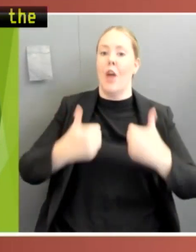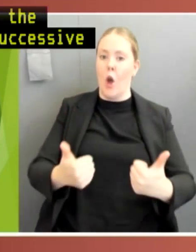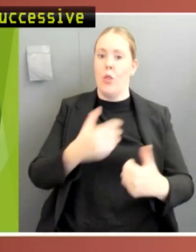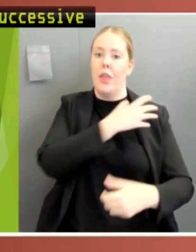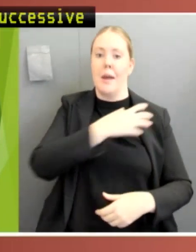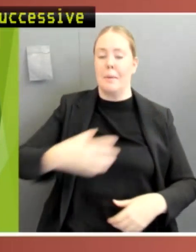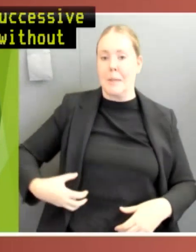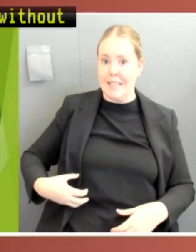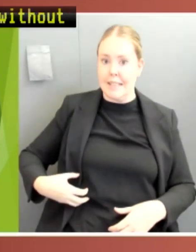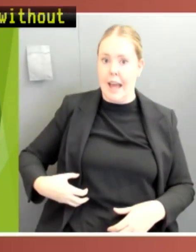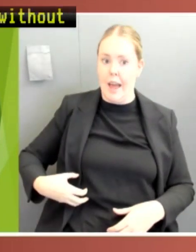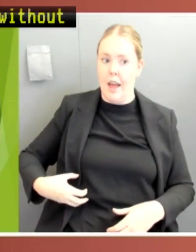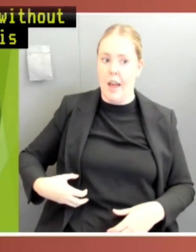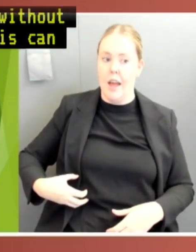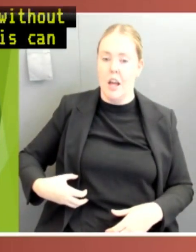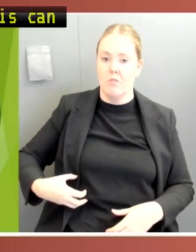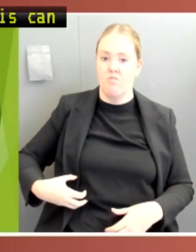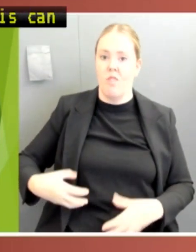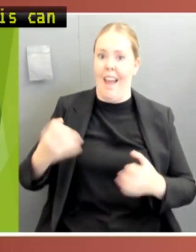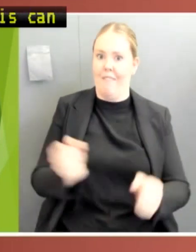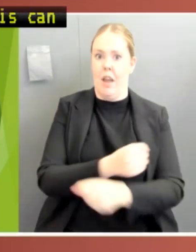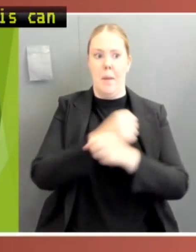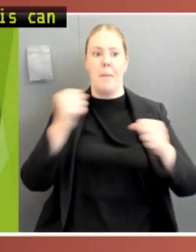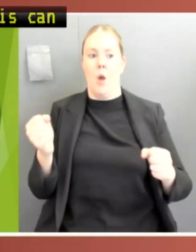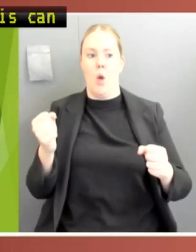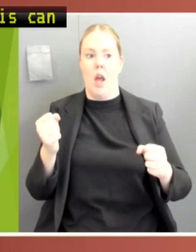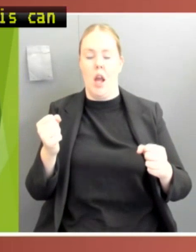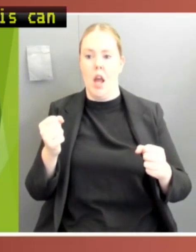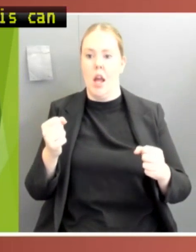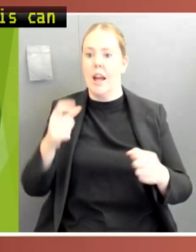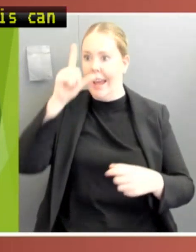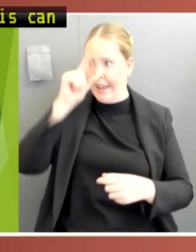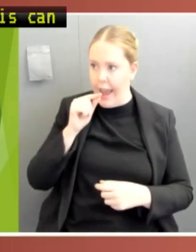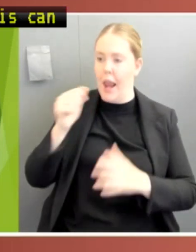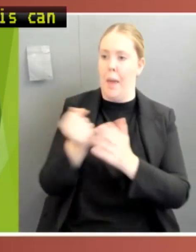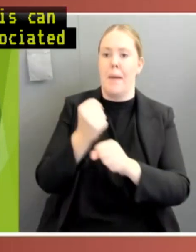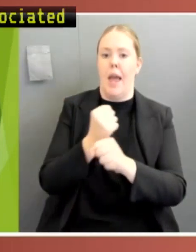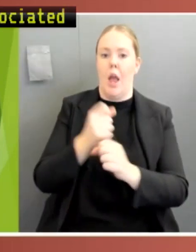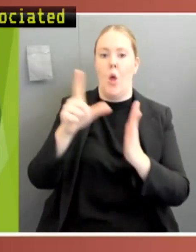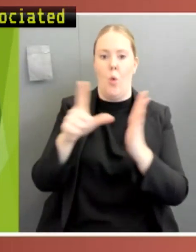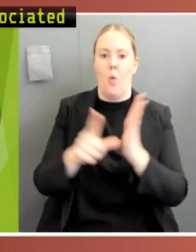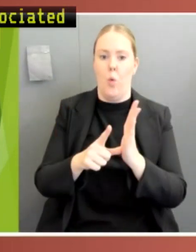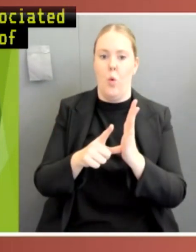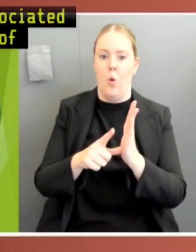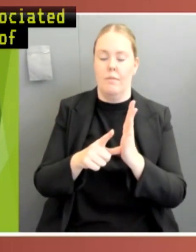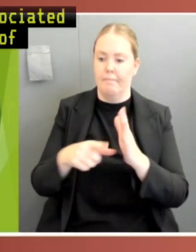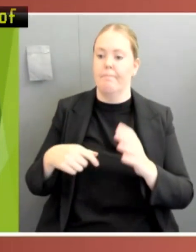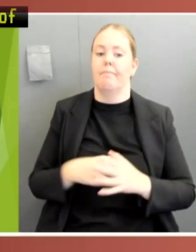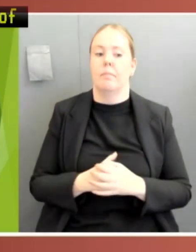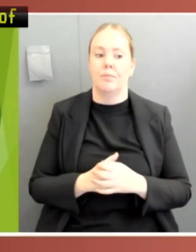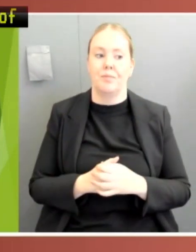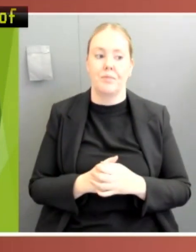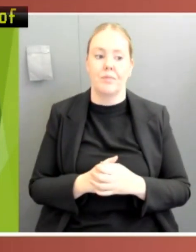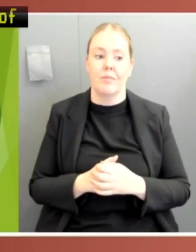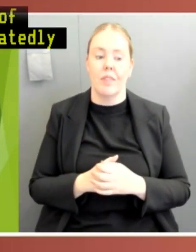occur. Given the risks associated with COVID-19, the period of emergency is extended repeatedly over the following months. Once a human